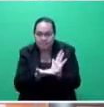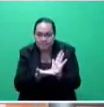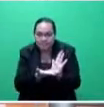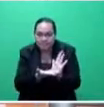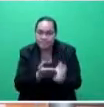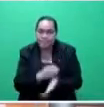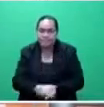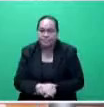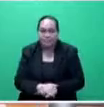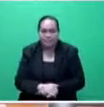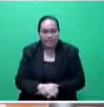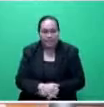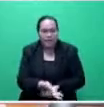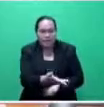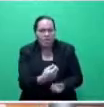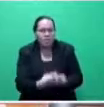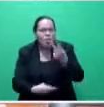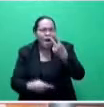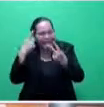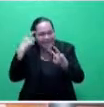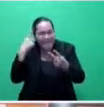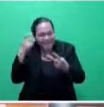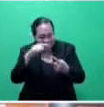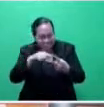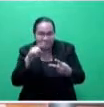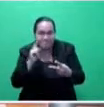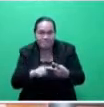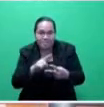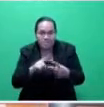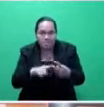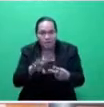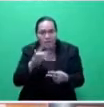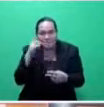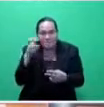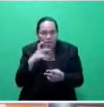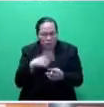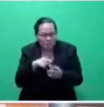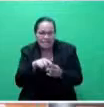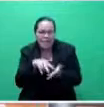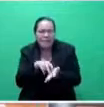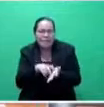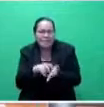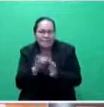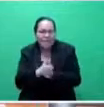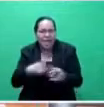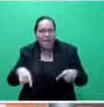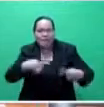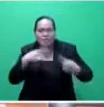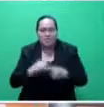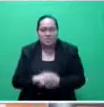Honourable Prasad has got two ideas that he's been clinging on to, notwithstanding the fragility of those arguments. Number one,